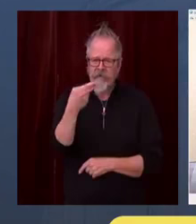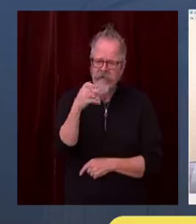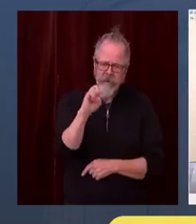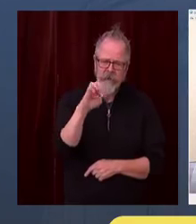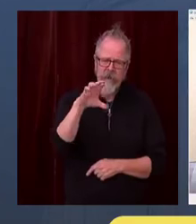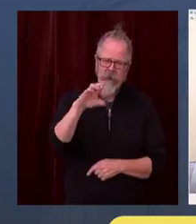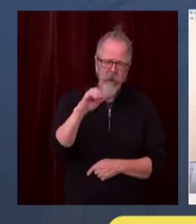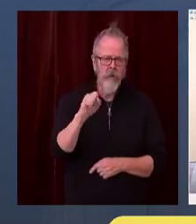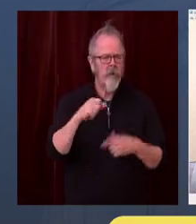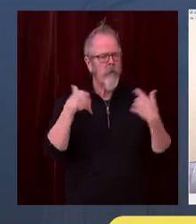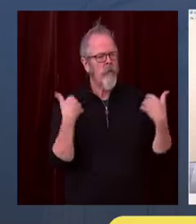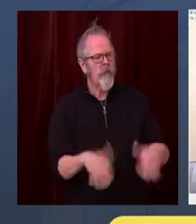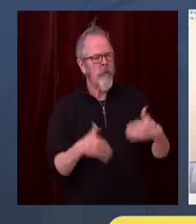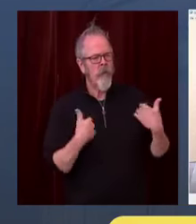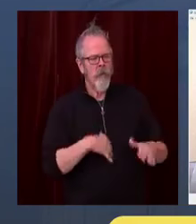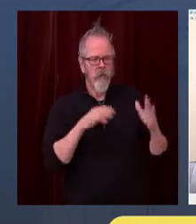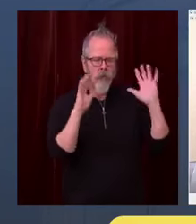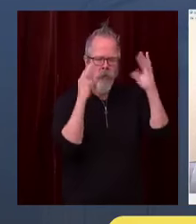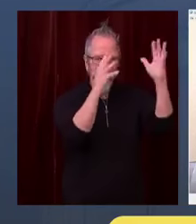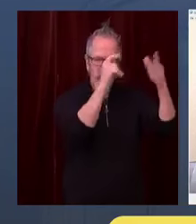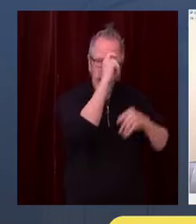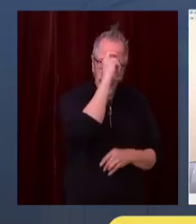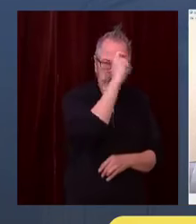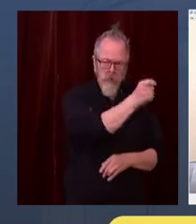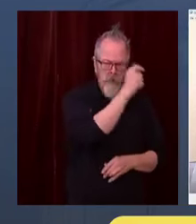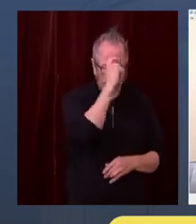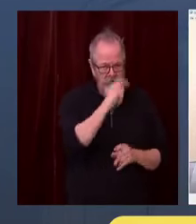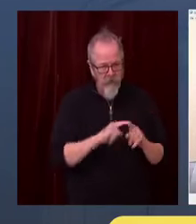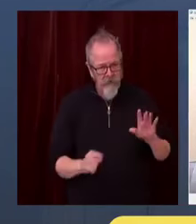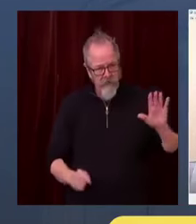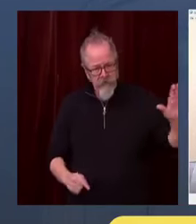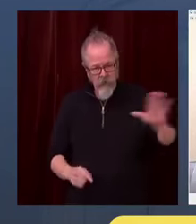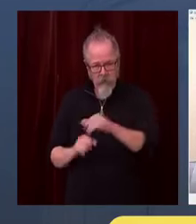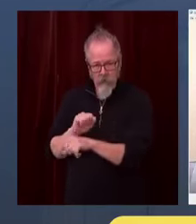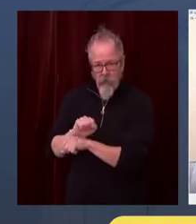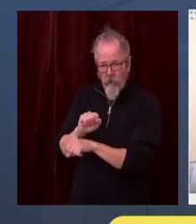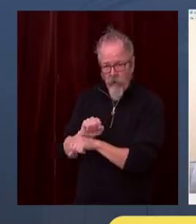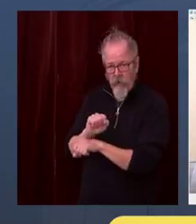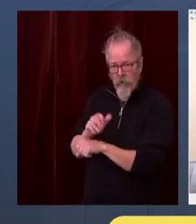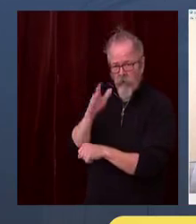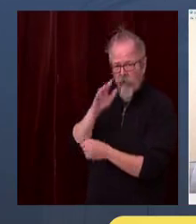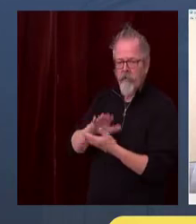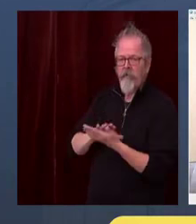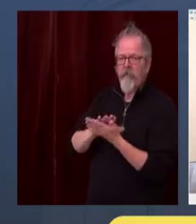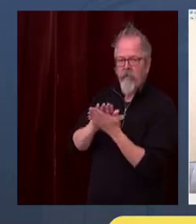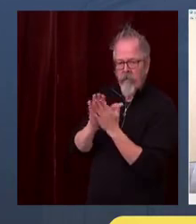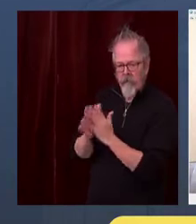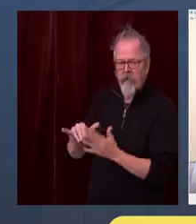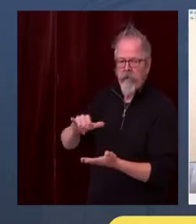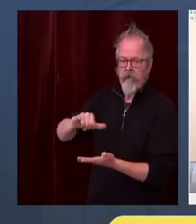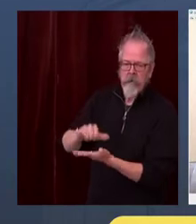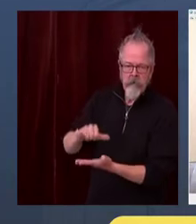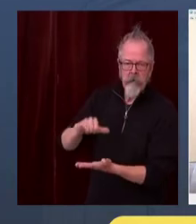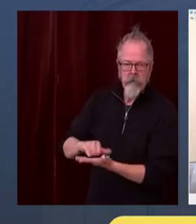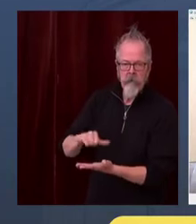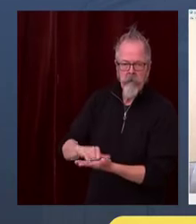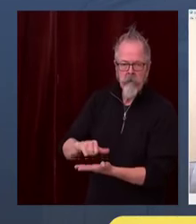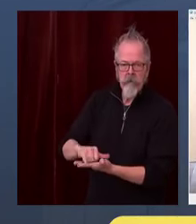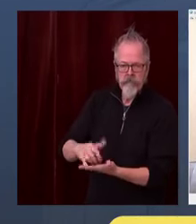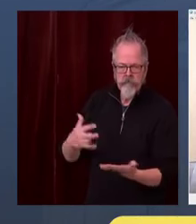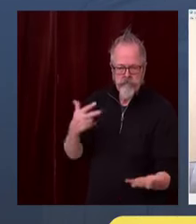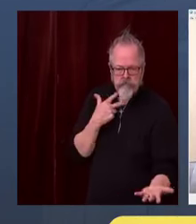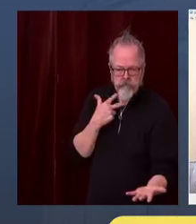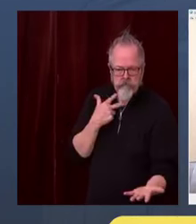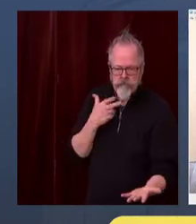to reiterate that it is important for patients to continue to seek care at hospitals that are safe places to go. And we did see quite a few bad